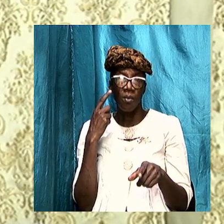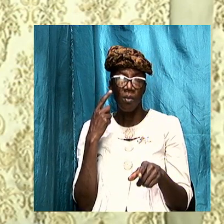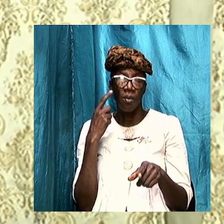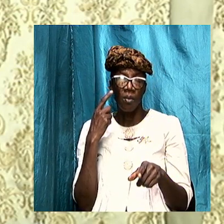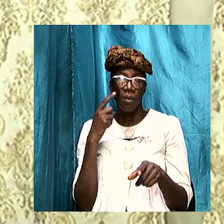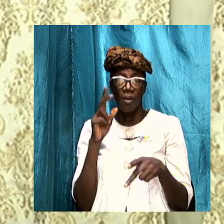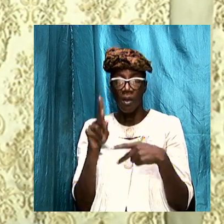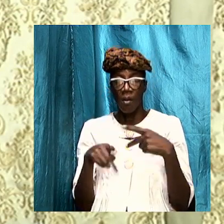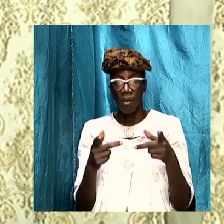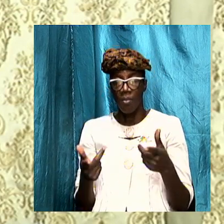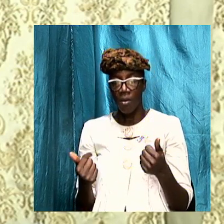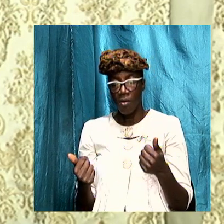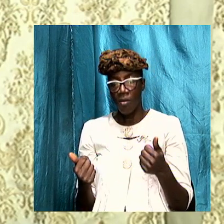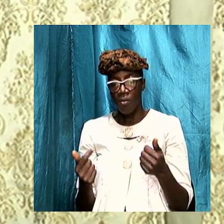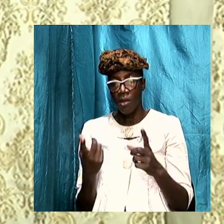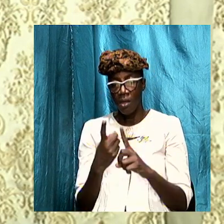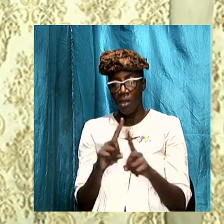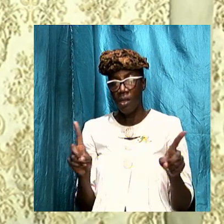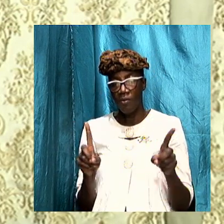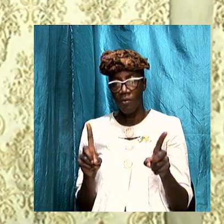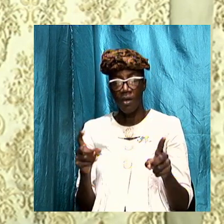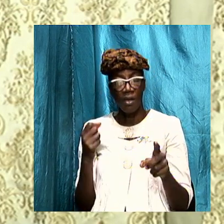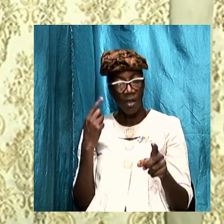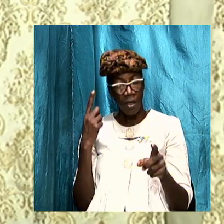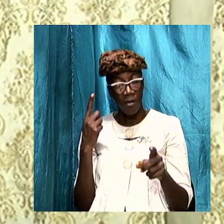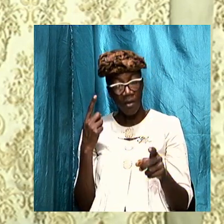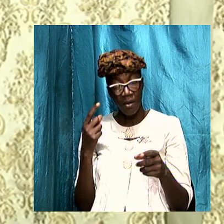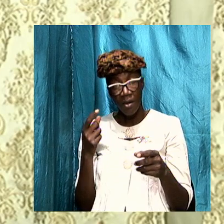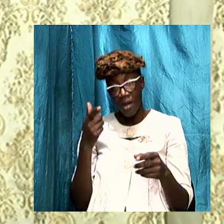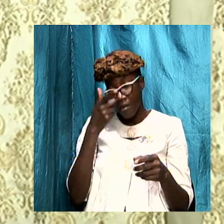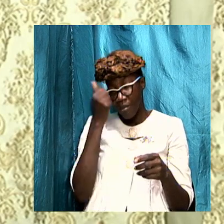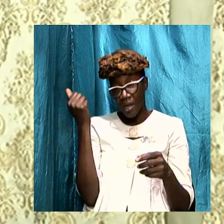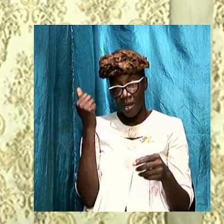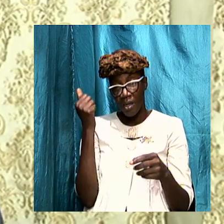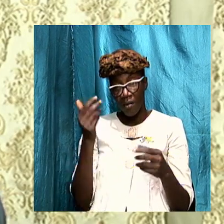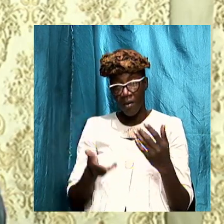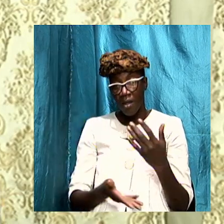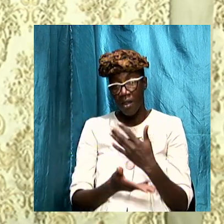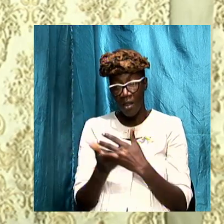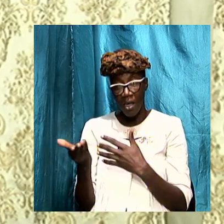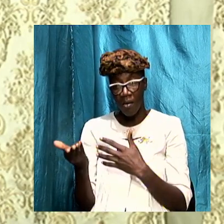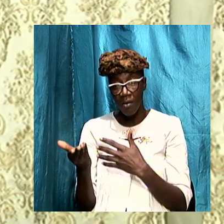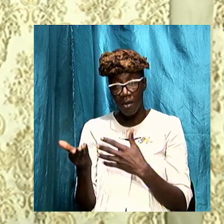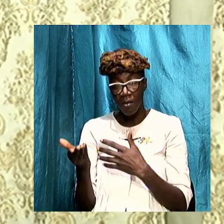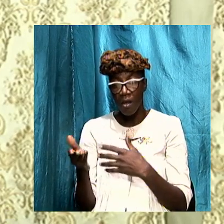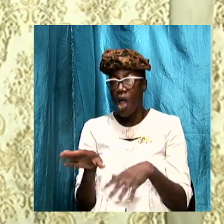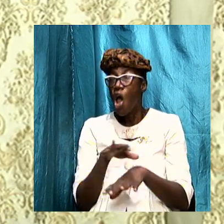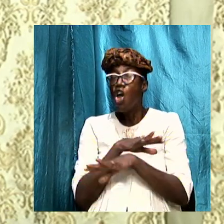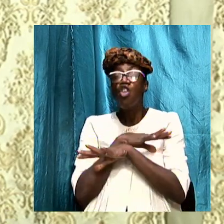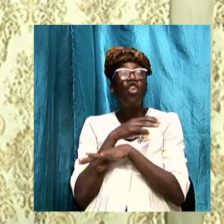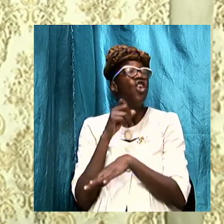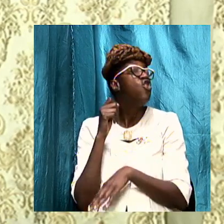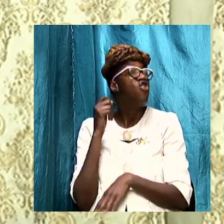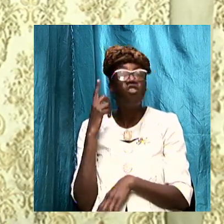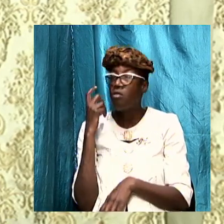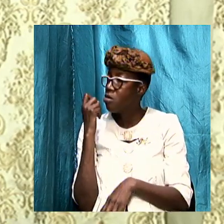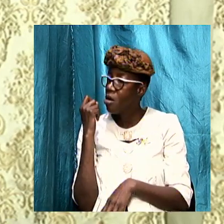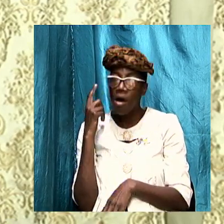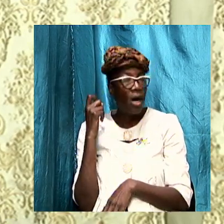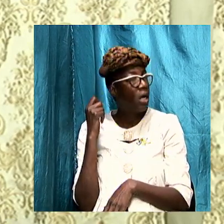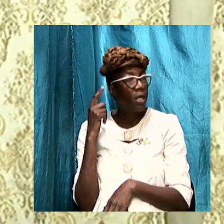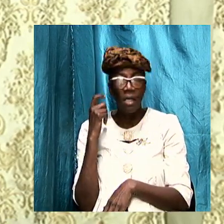people come up with these differing views simply because there is a misunderstanding of some of the